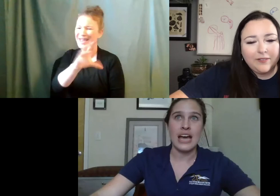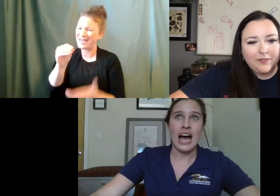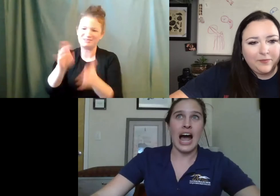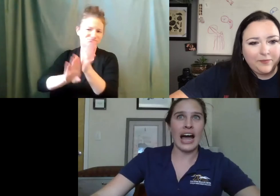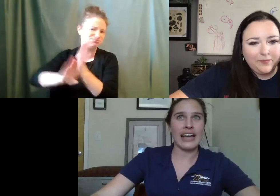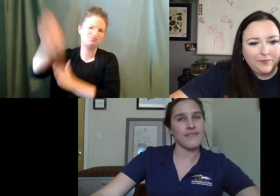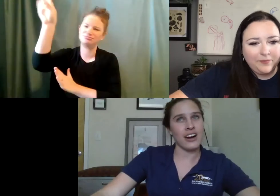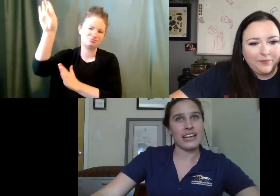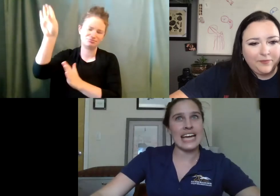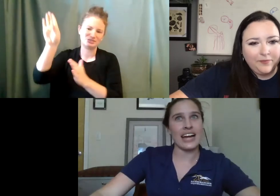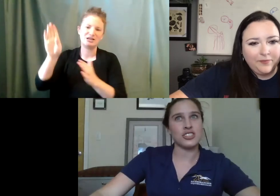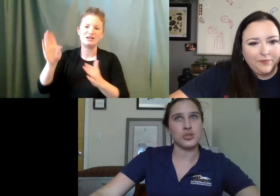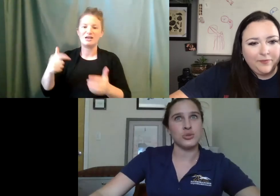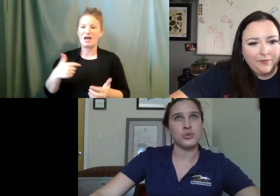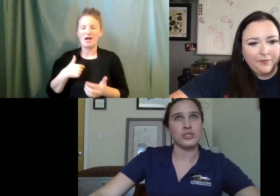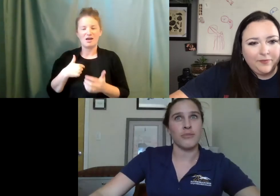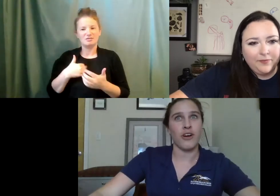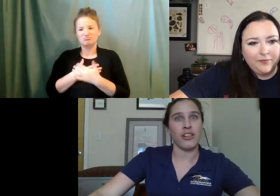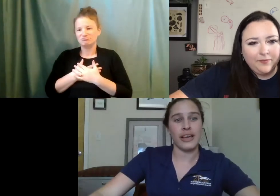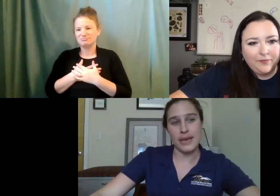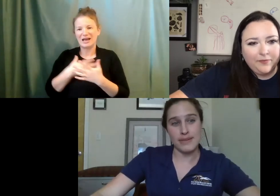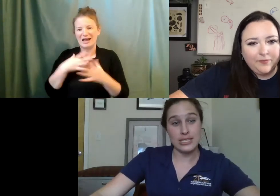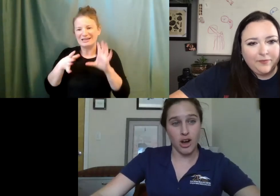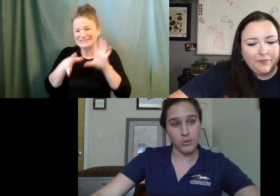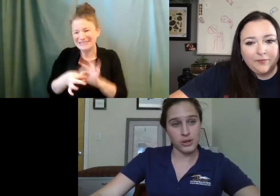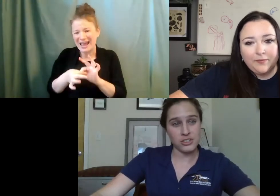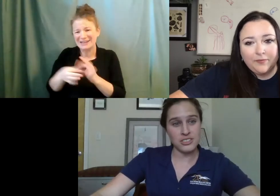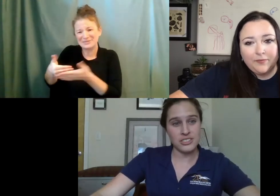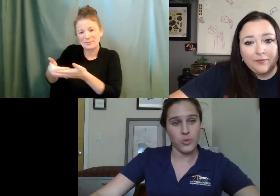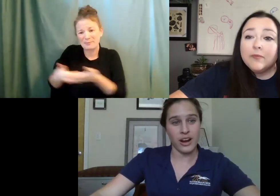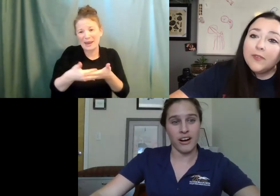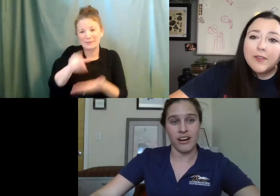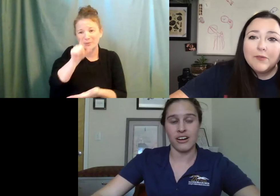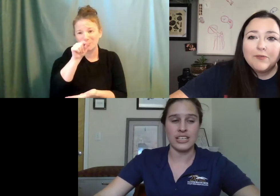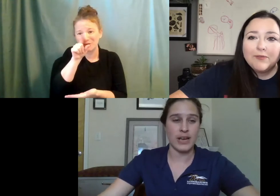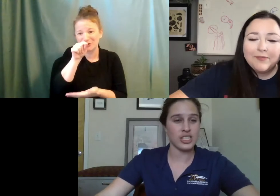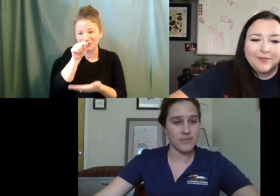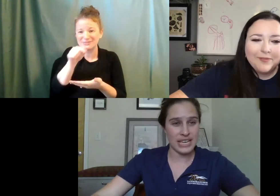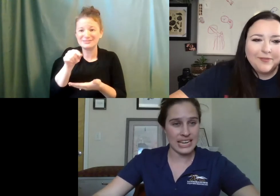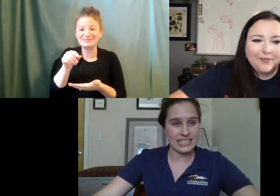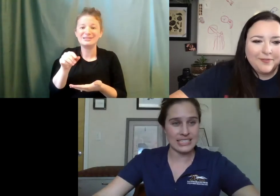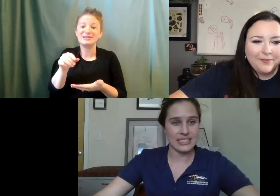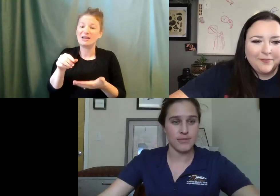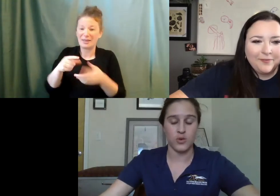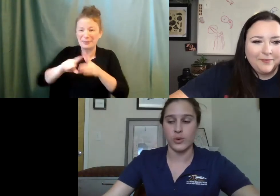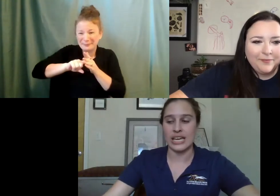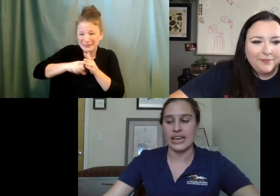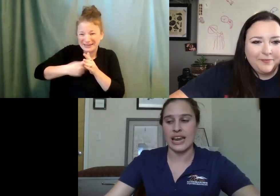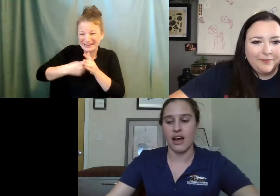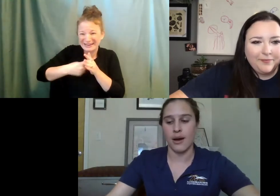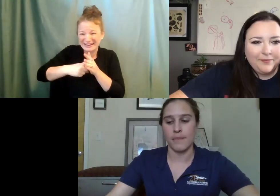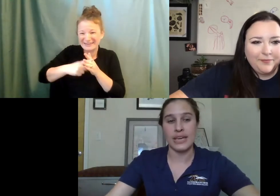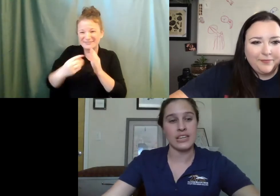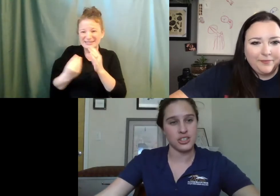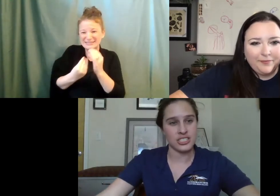Um, I get very attached to some of our like baby song birds, where, especially in the beginning of the season, before we